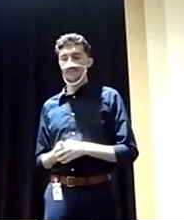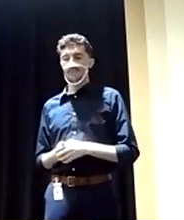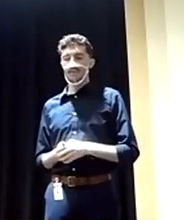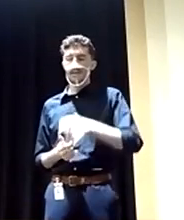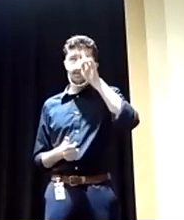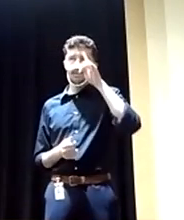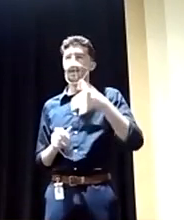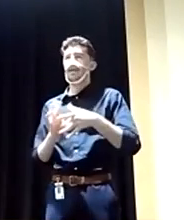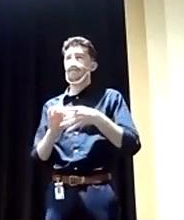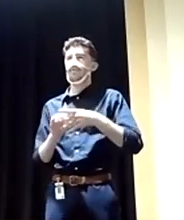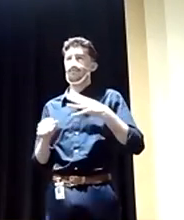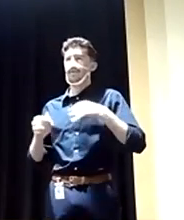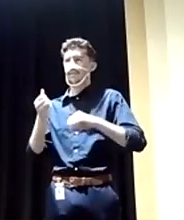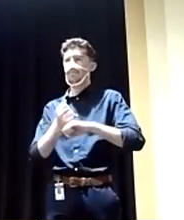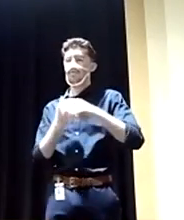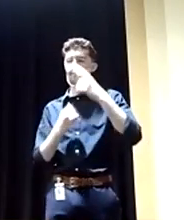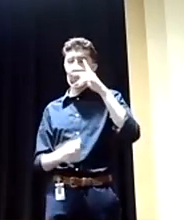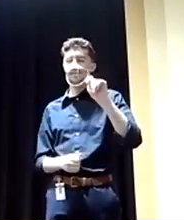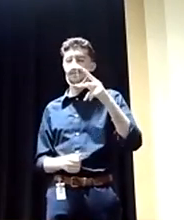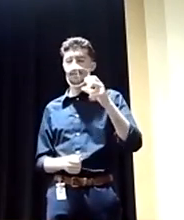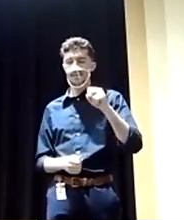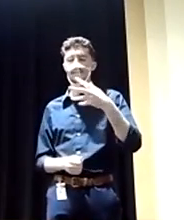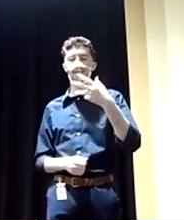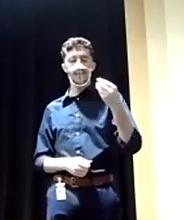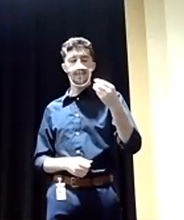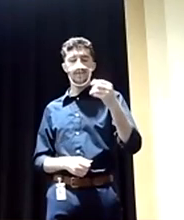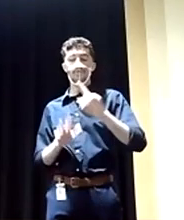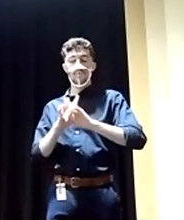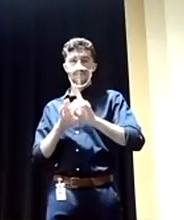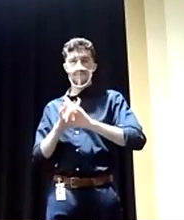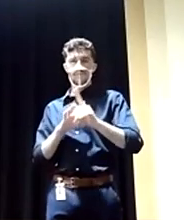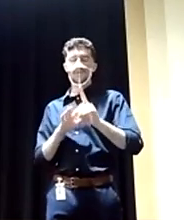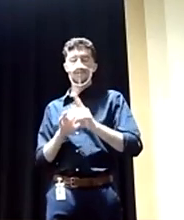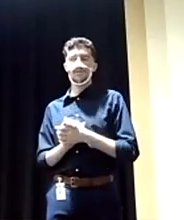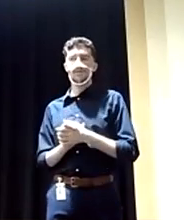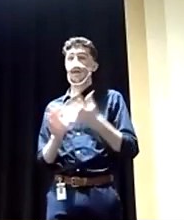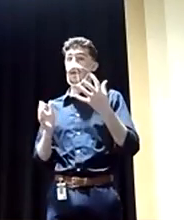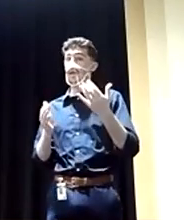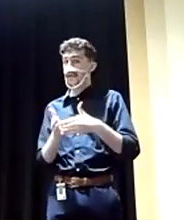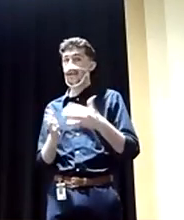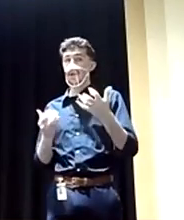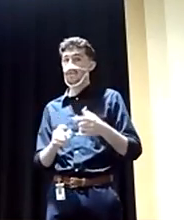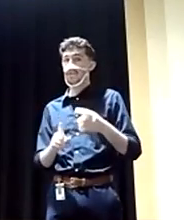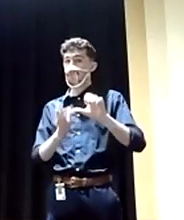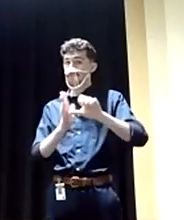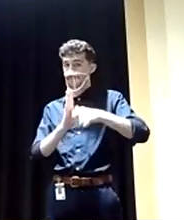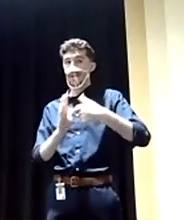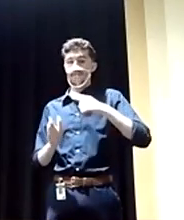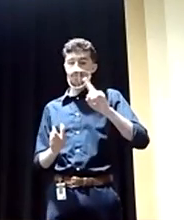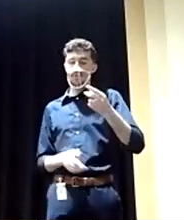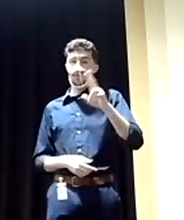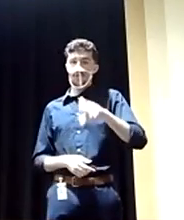my support for TPS and refugees. I do, again, want to point out I am the only US Senate candidate